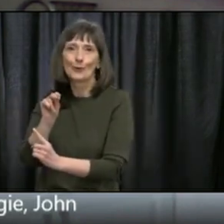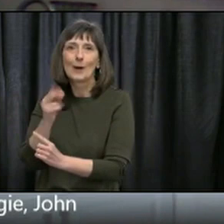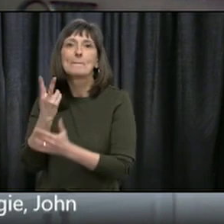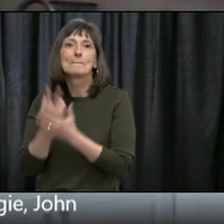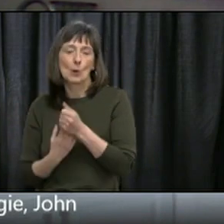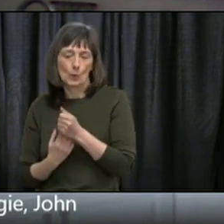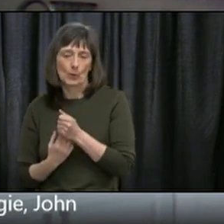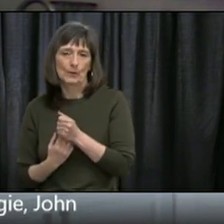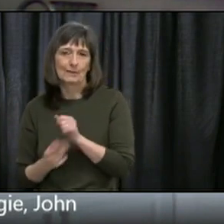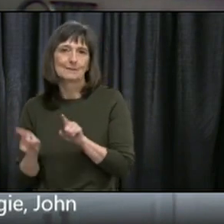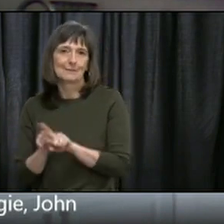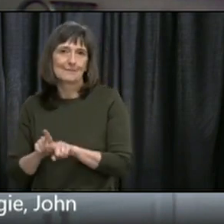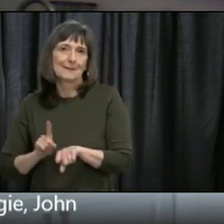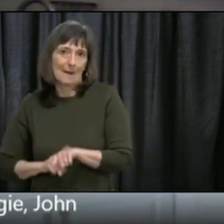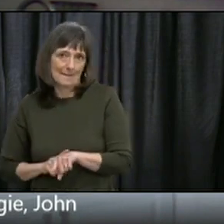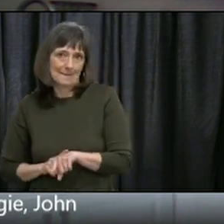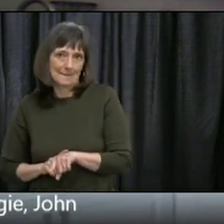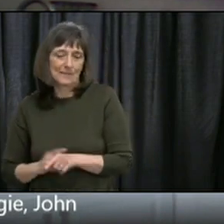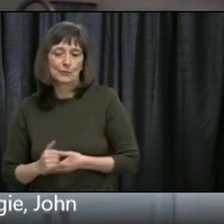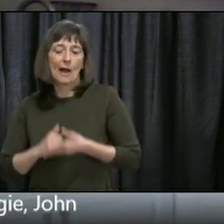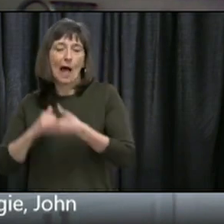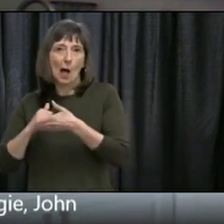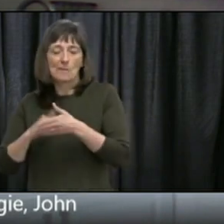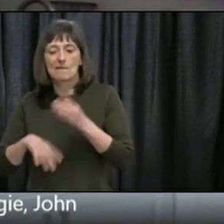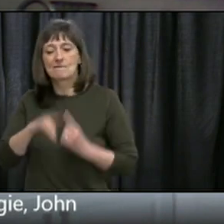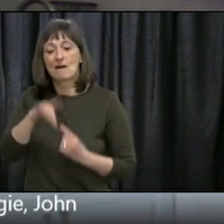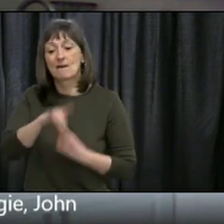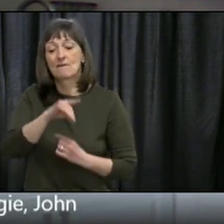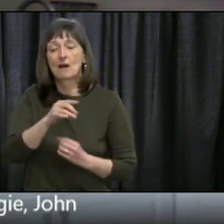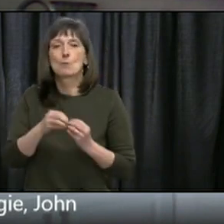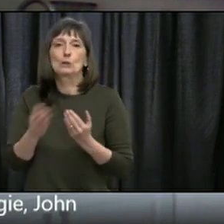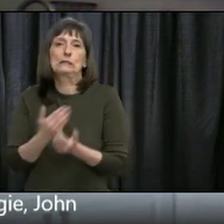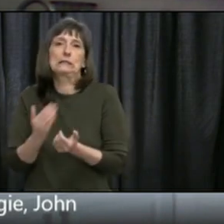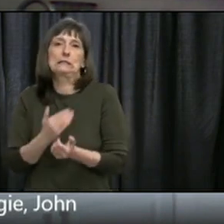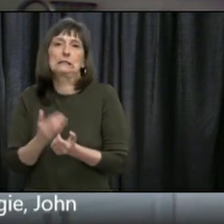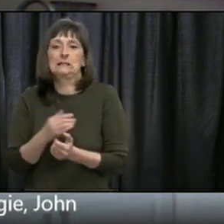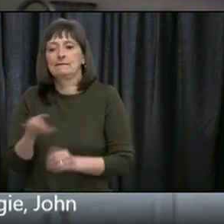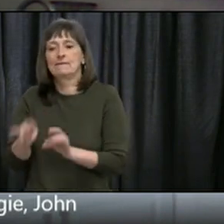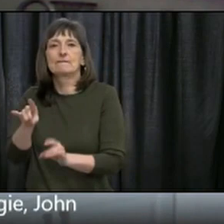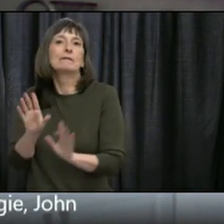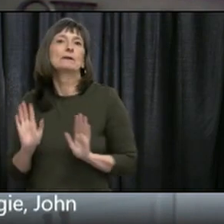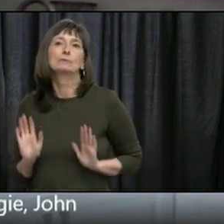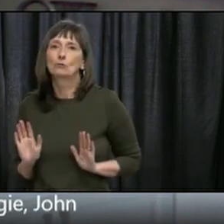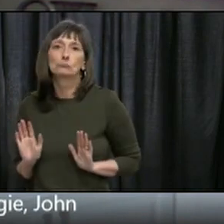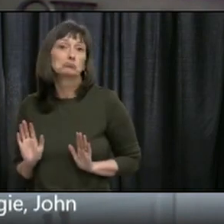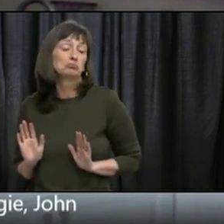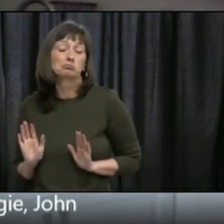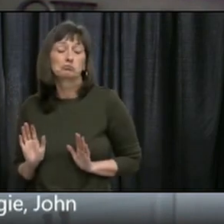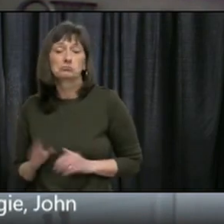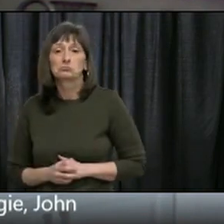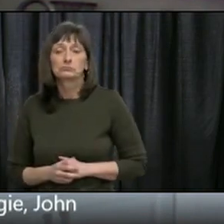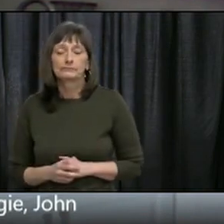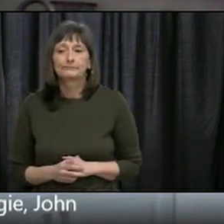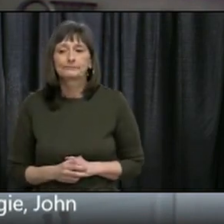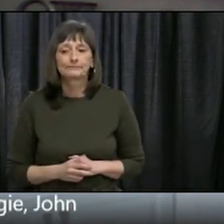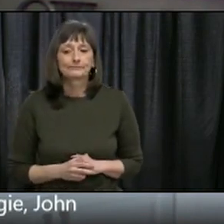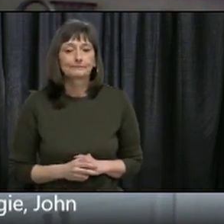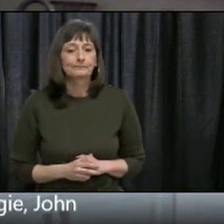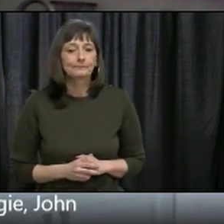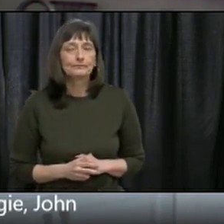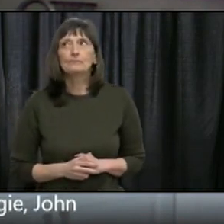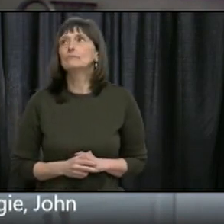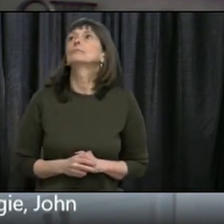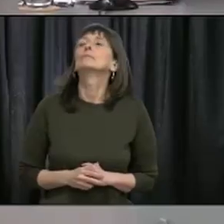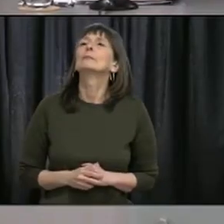process more efficient and more streamlined. So, Kellyanne,